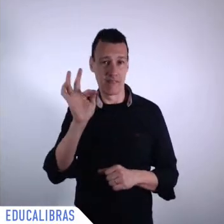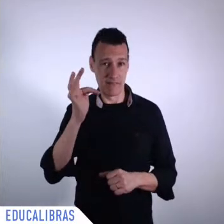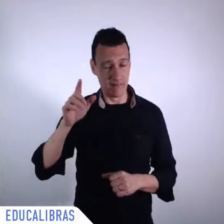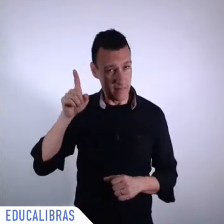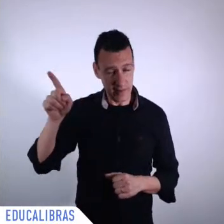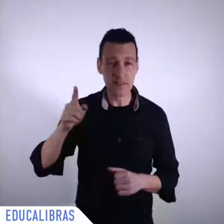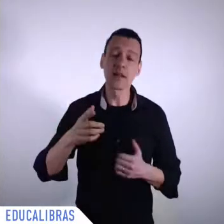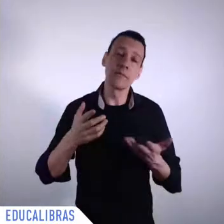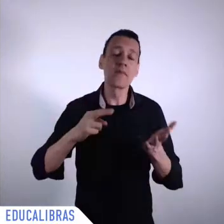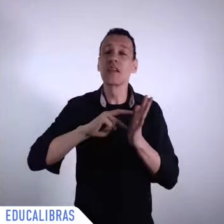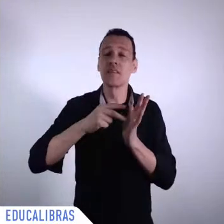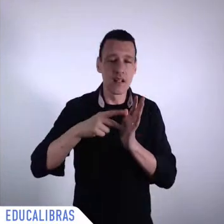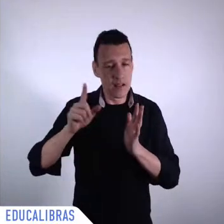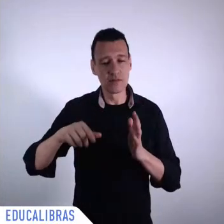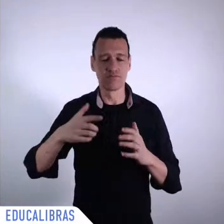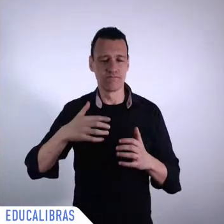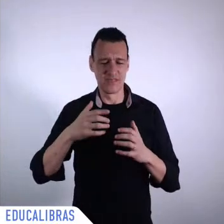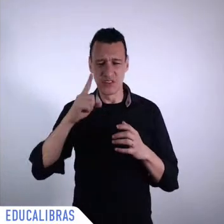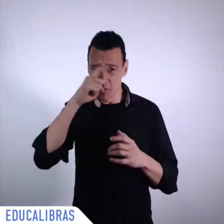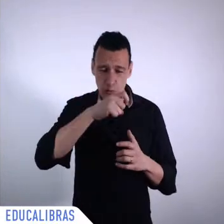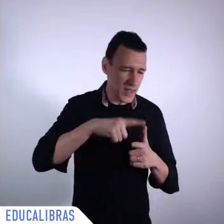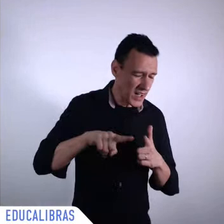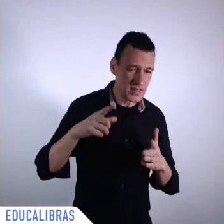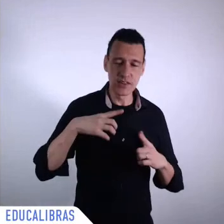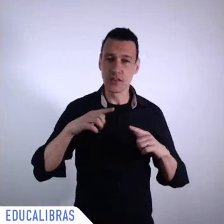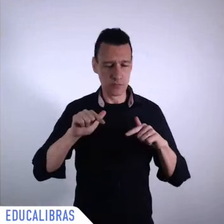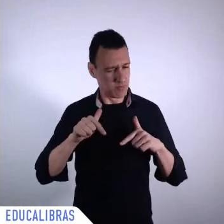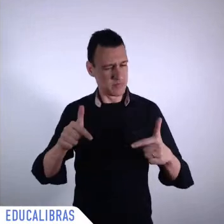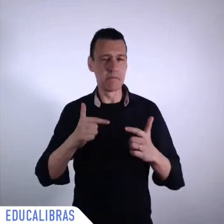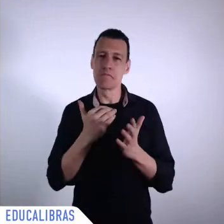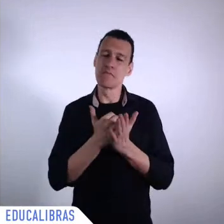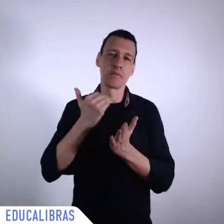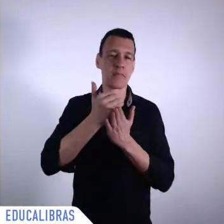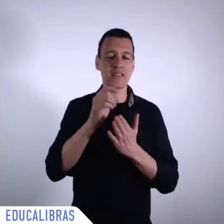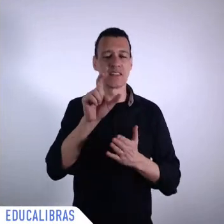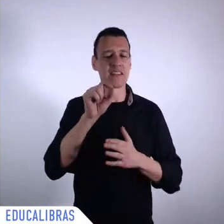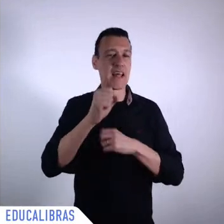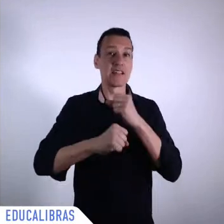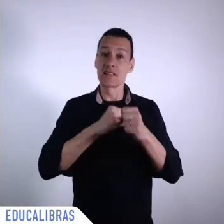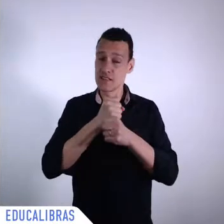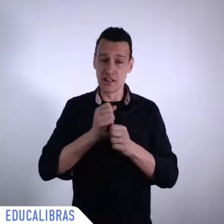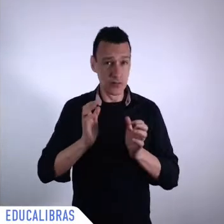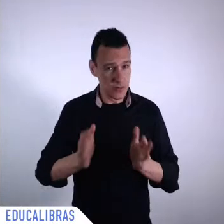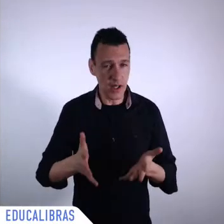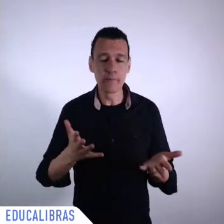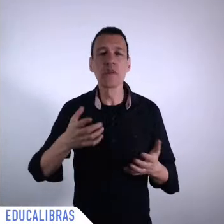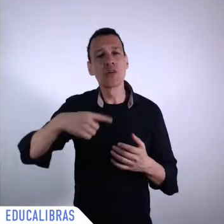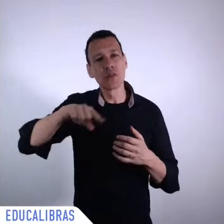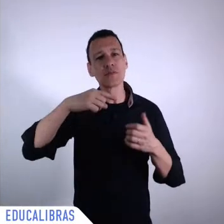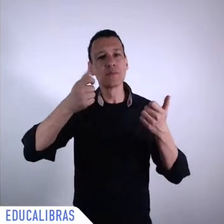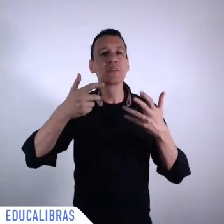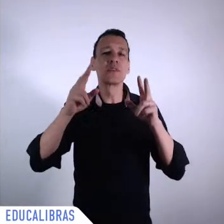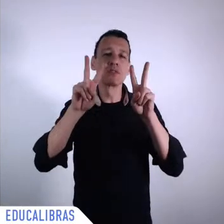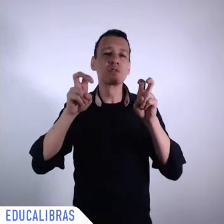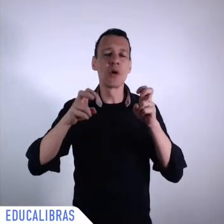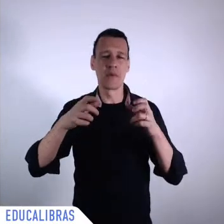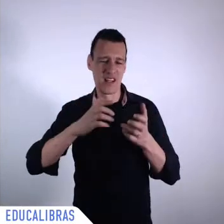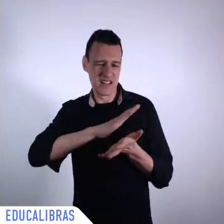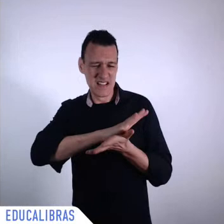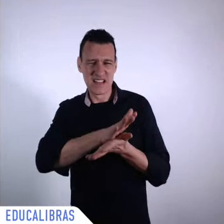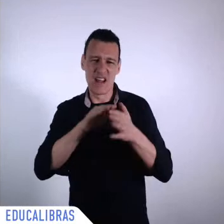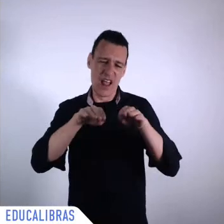in order to try to overcome the inequalities with 10 years away